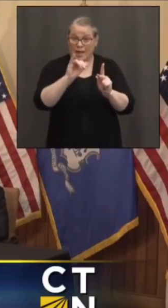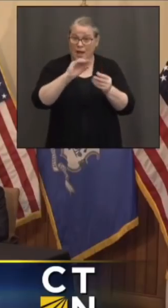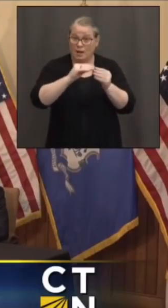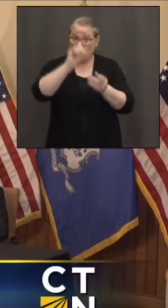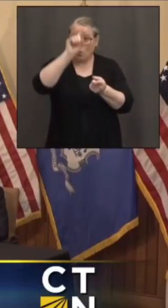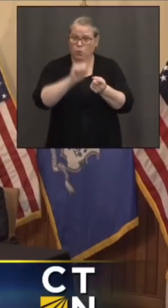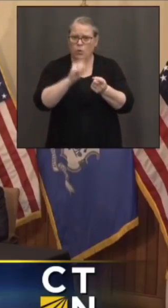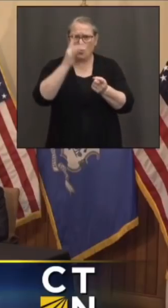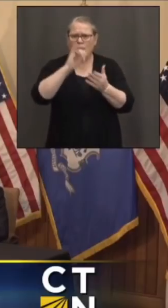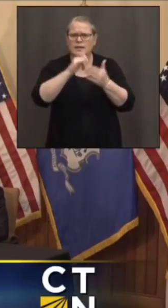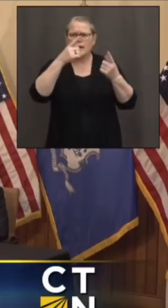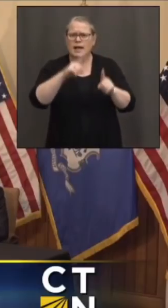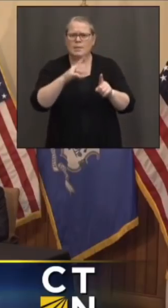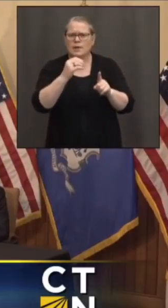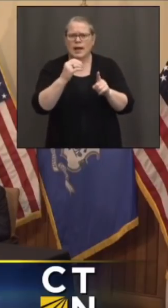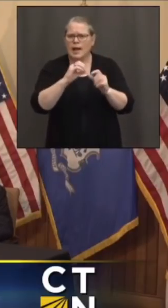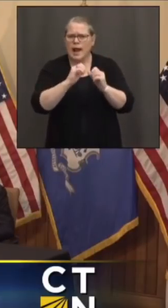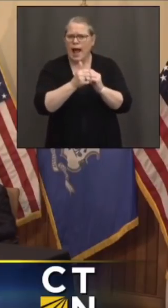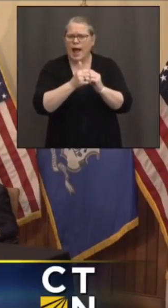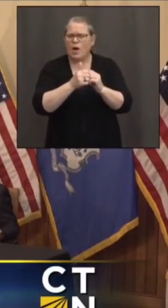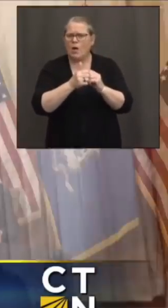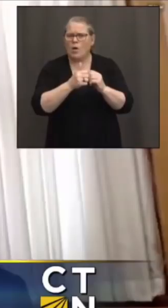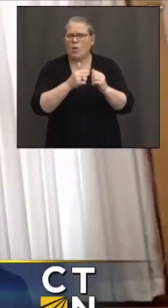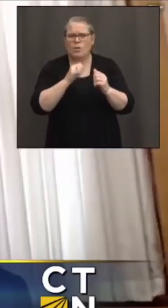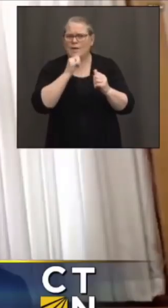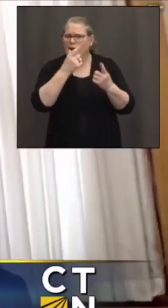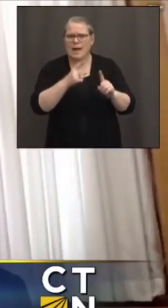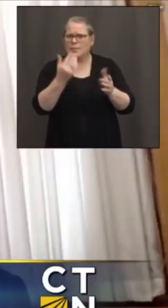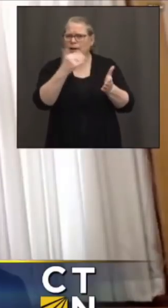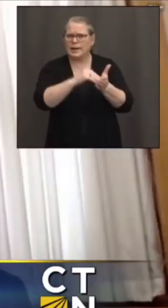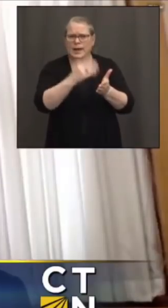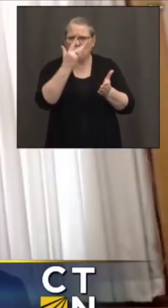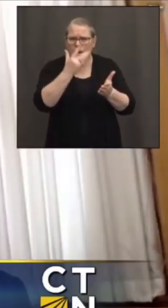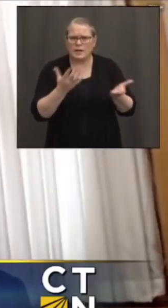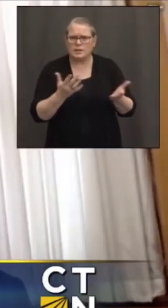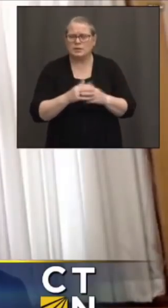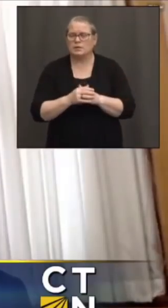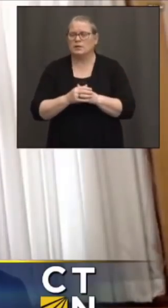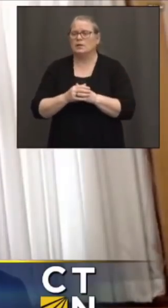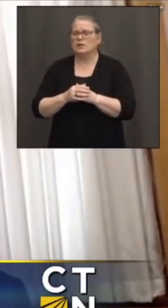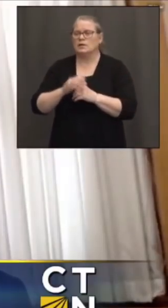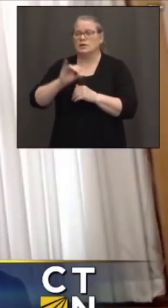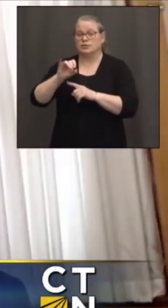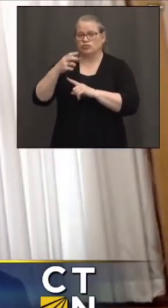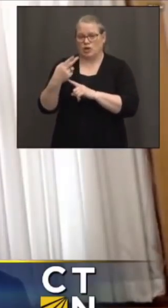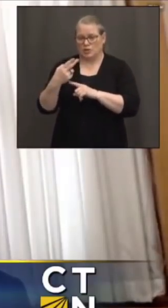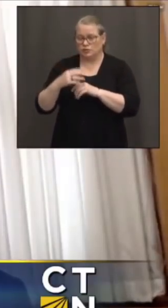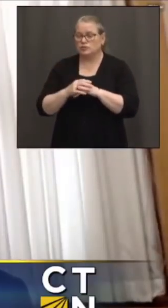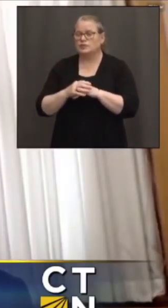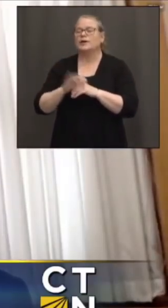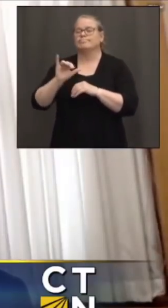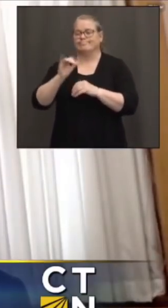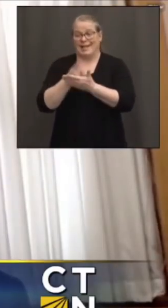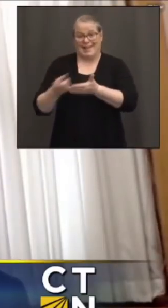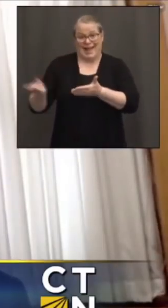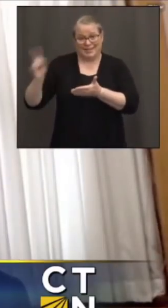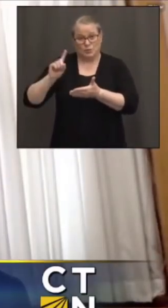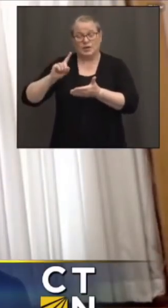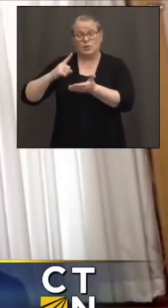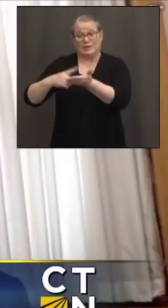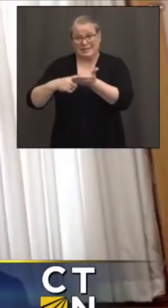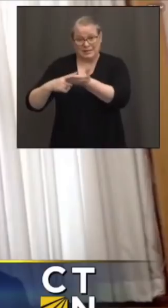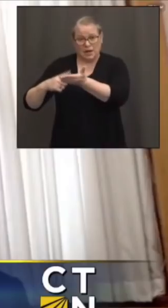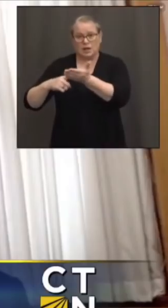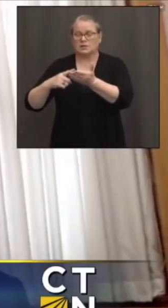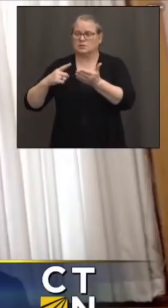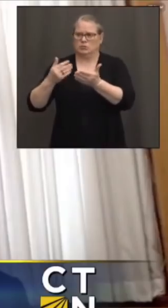Josh? Yeah, and I think it had a lot to do with two factors. One last week was, as we previously discussed, an all-time record